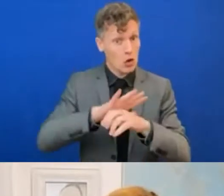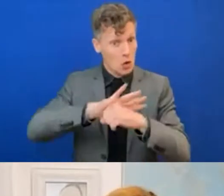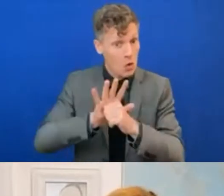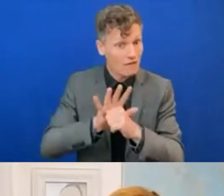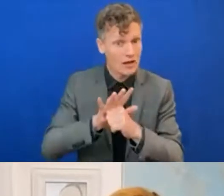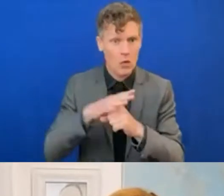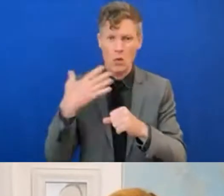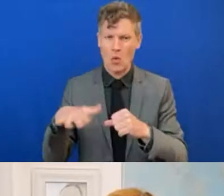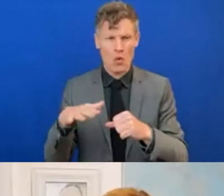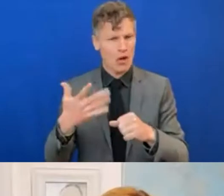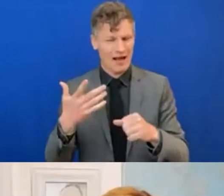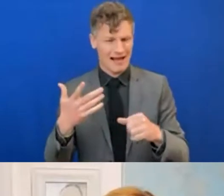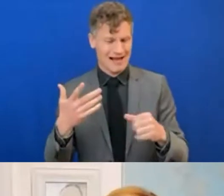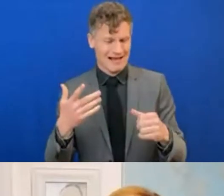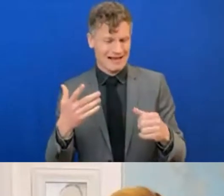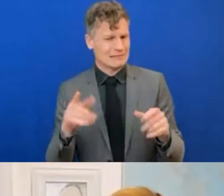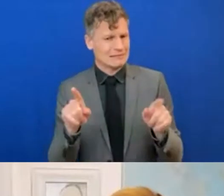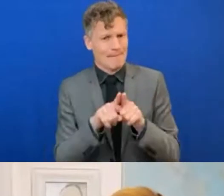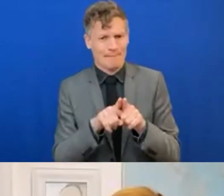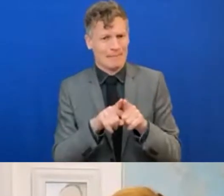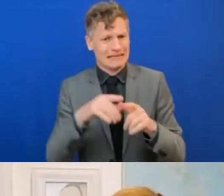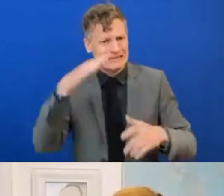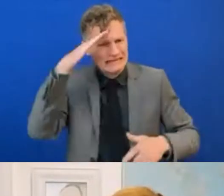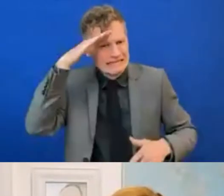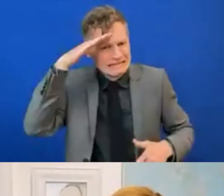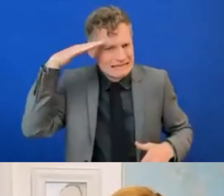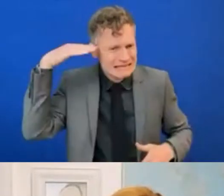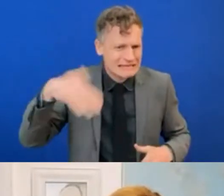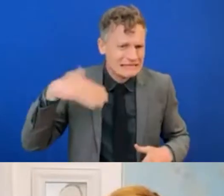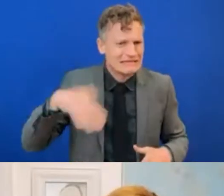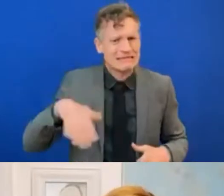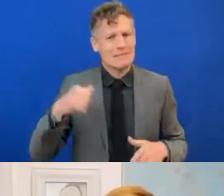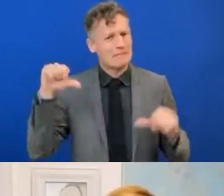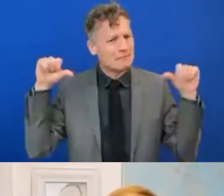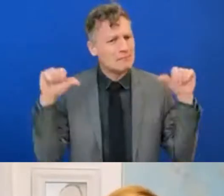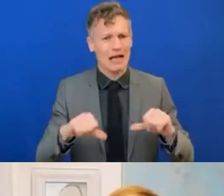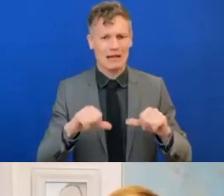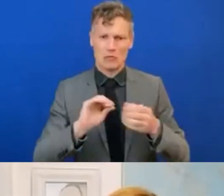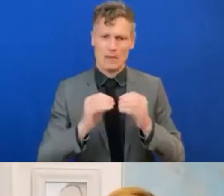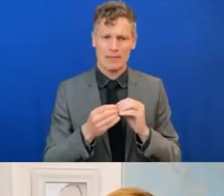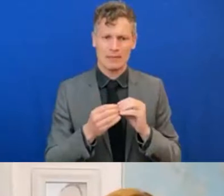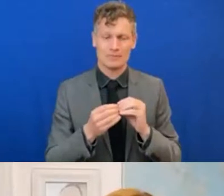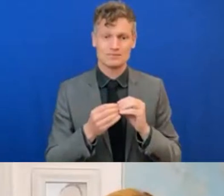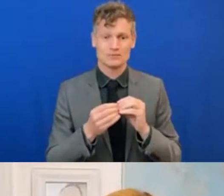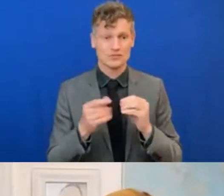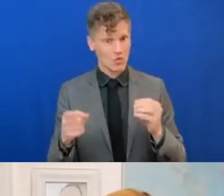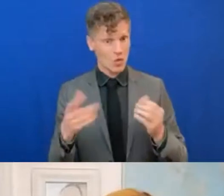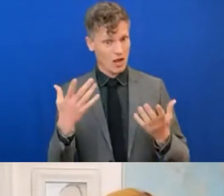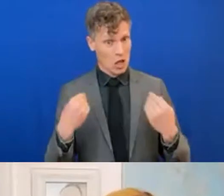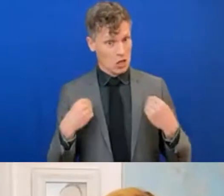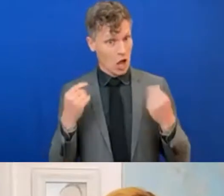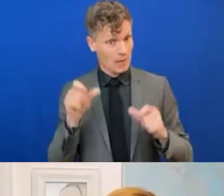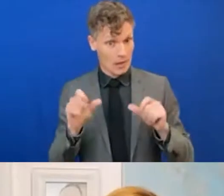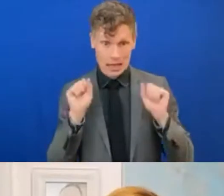become critical. And yet, one way where these young people could be catalyzed and prepared for the future